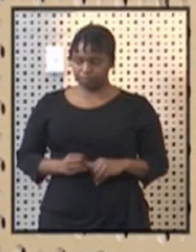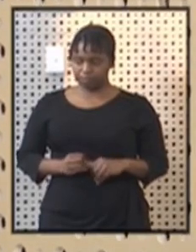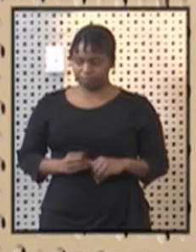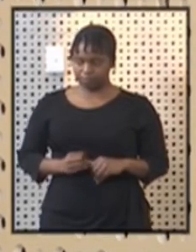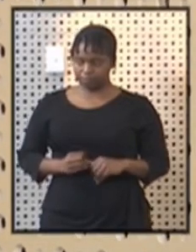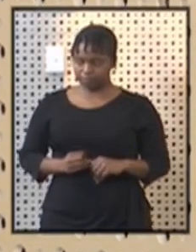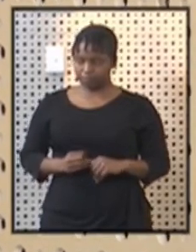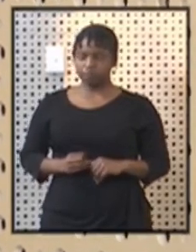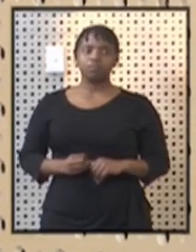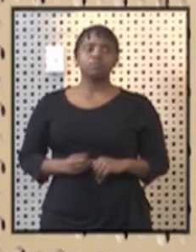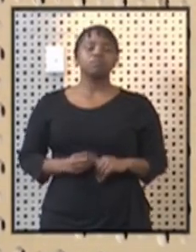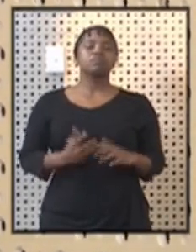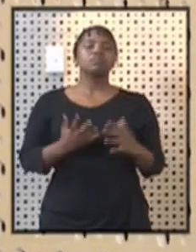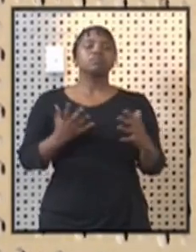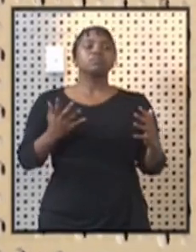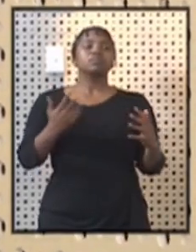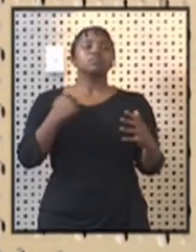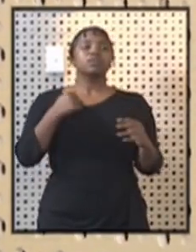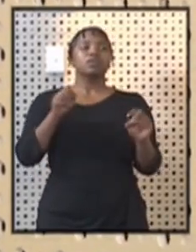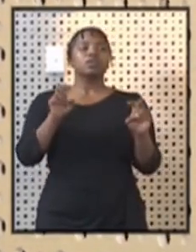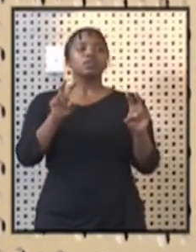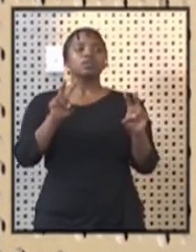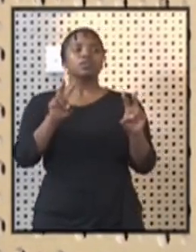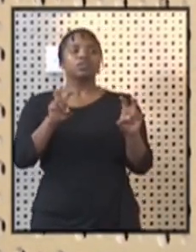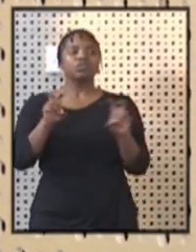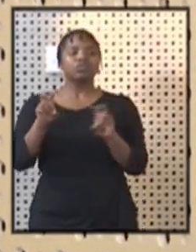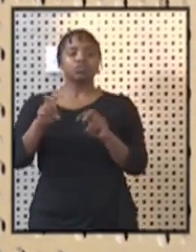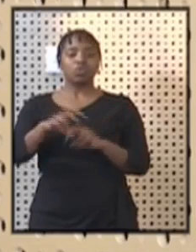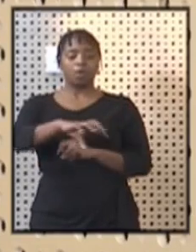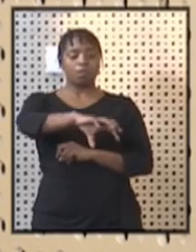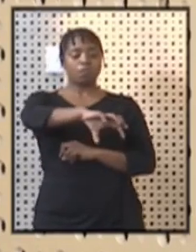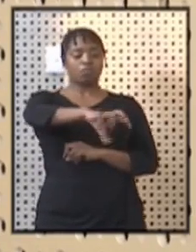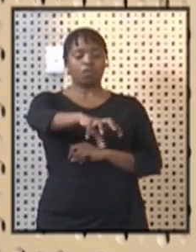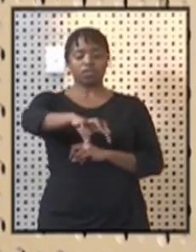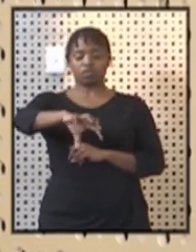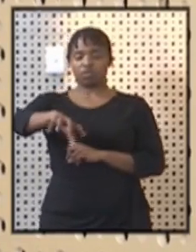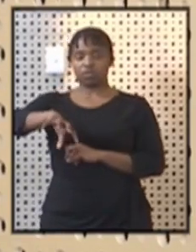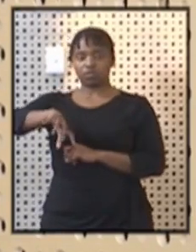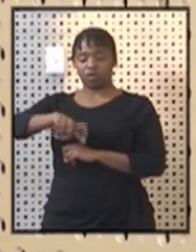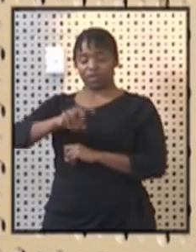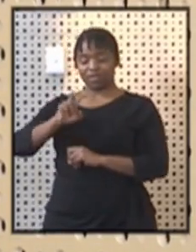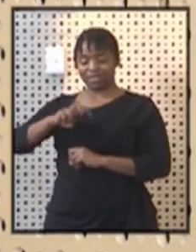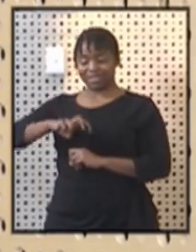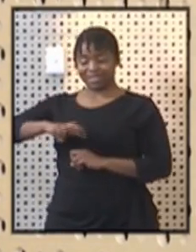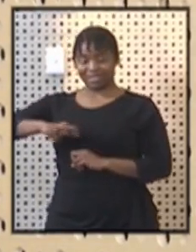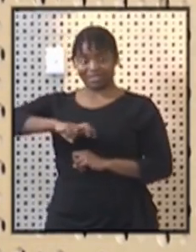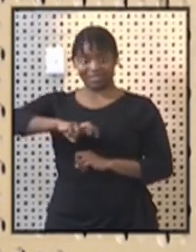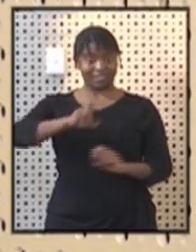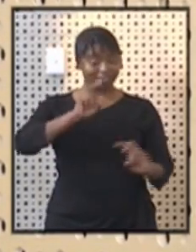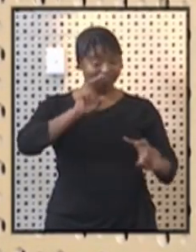The issue of inter-provincial travel, it is not yet permitted.